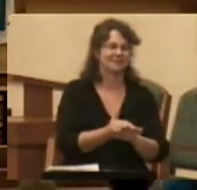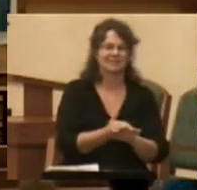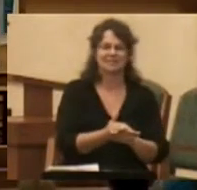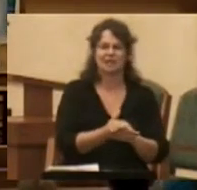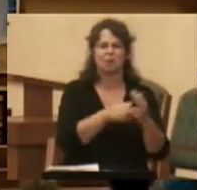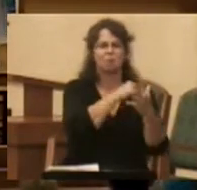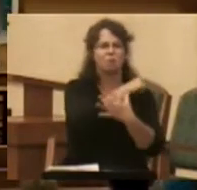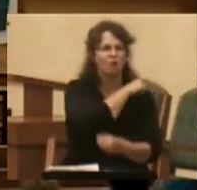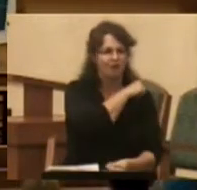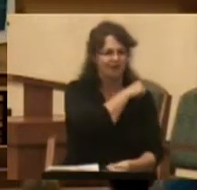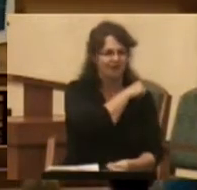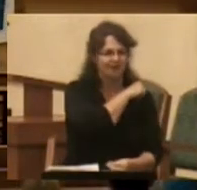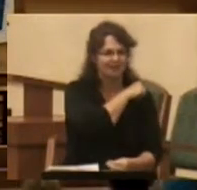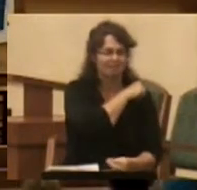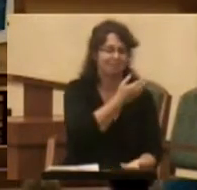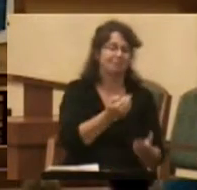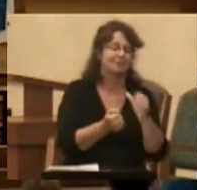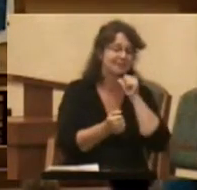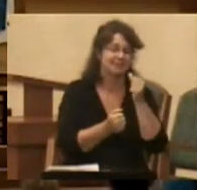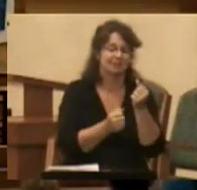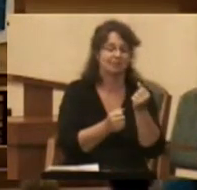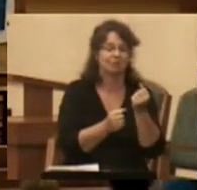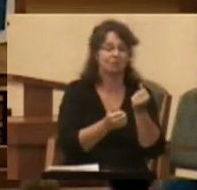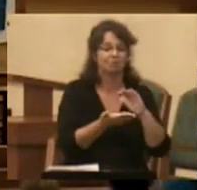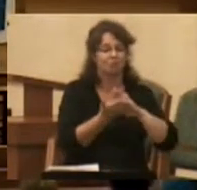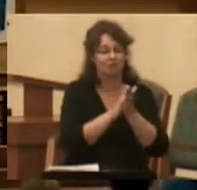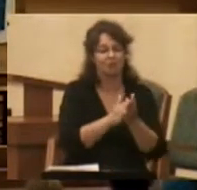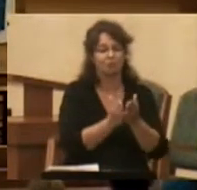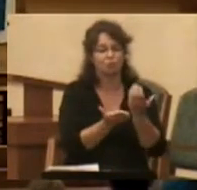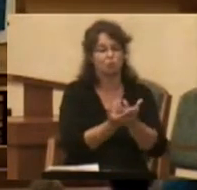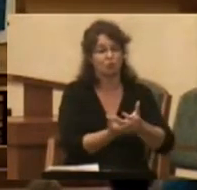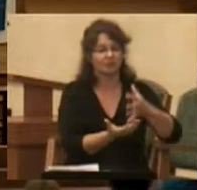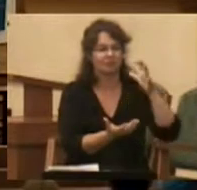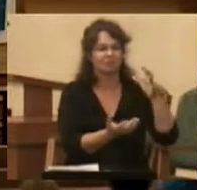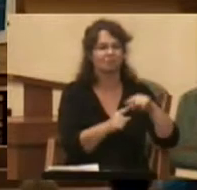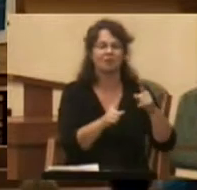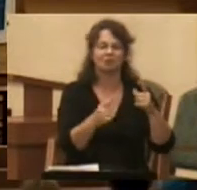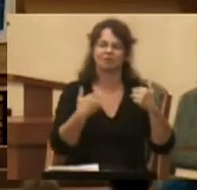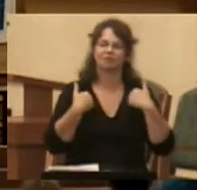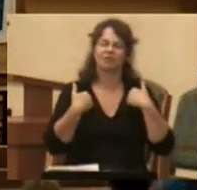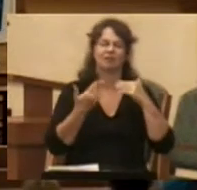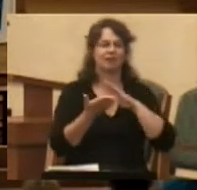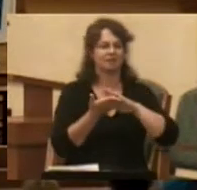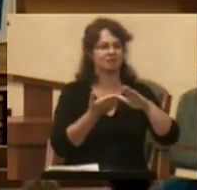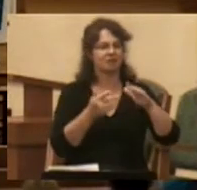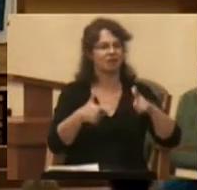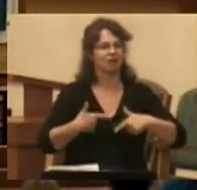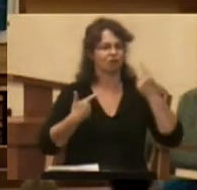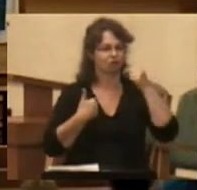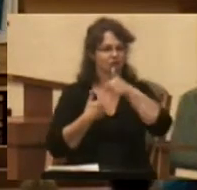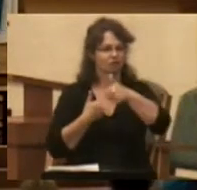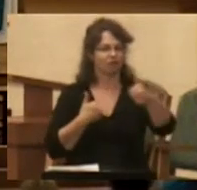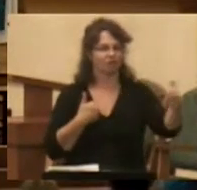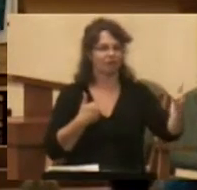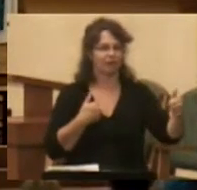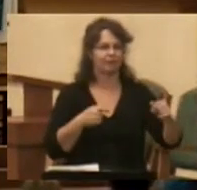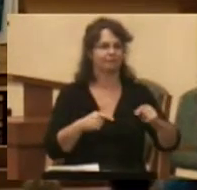didn't become rich but you carved out a nice life for yourselves. But most of all